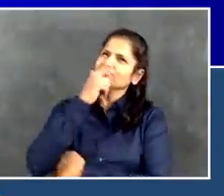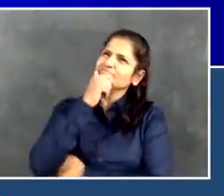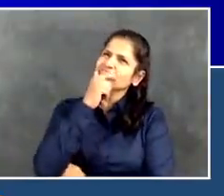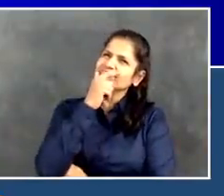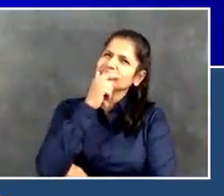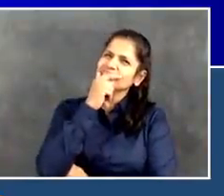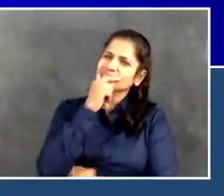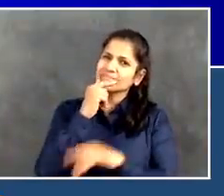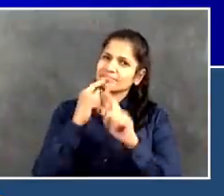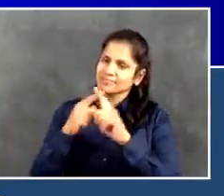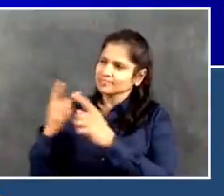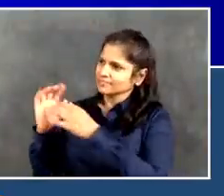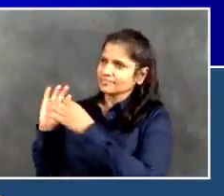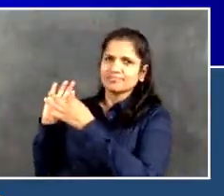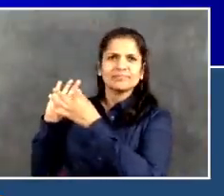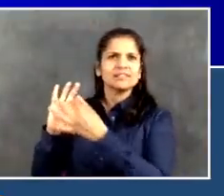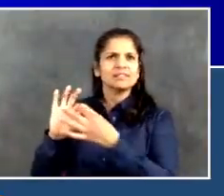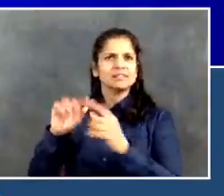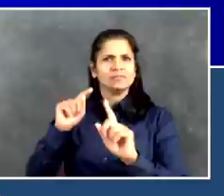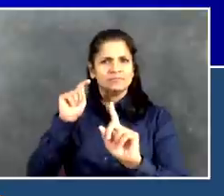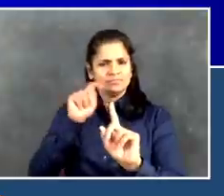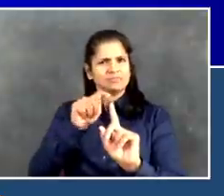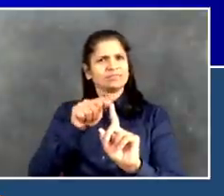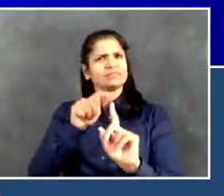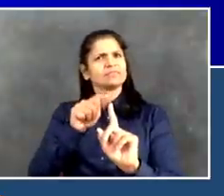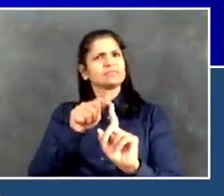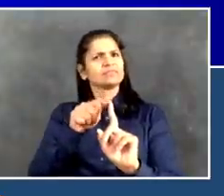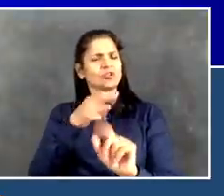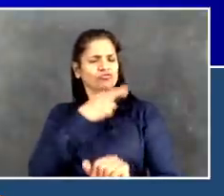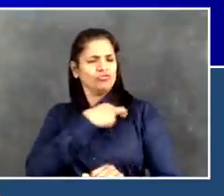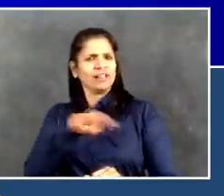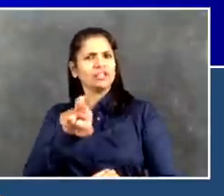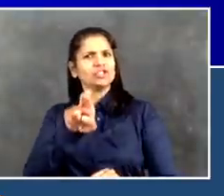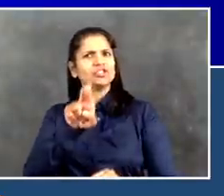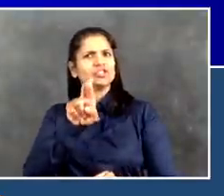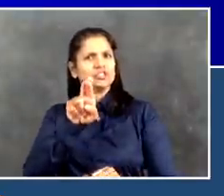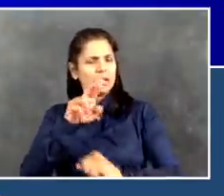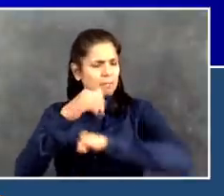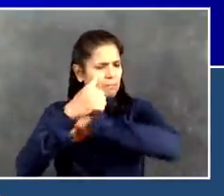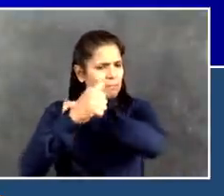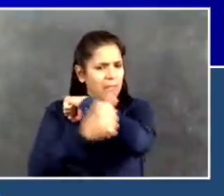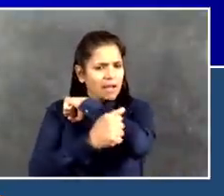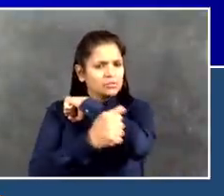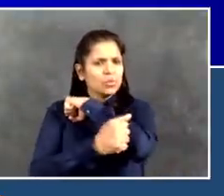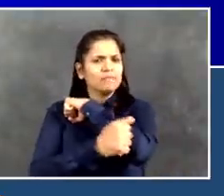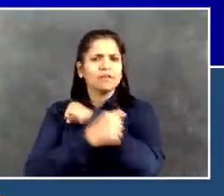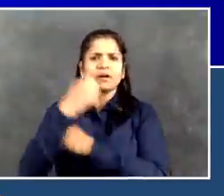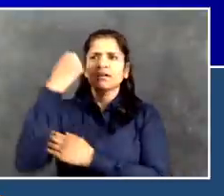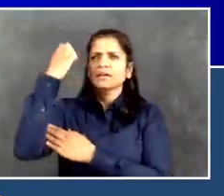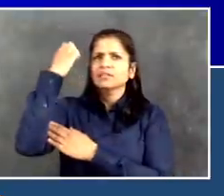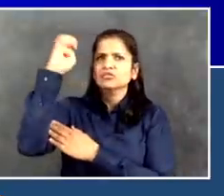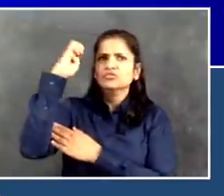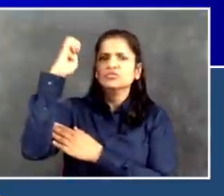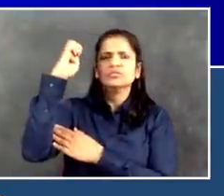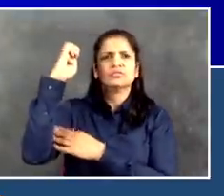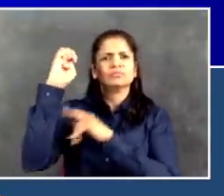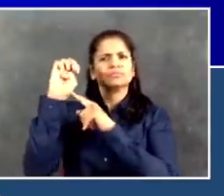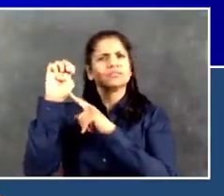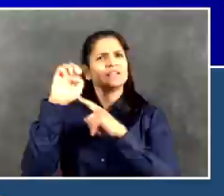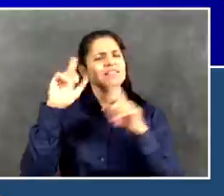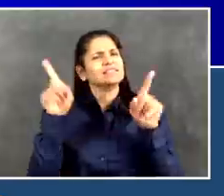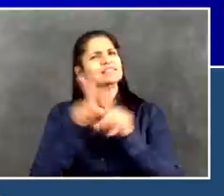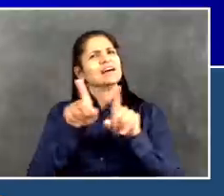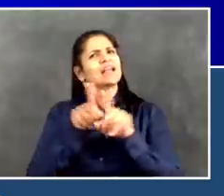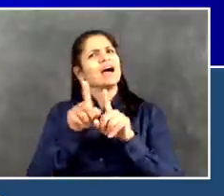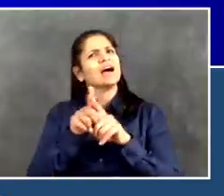that the celebrations of Easter and Passover could have been so different. And yet, I talked about at the time, I think a lot of people talked